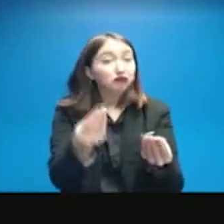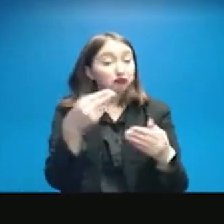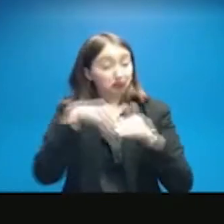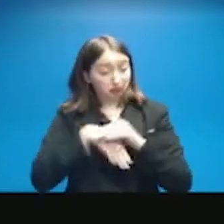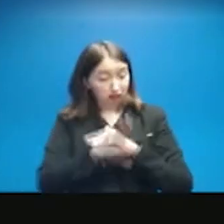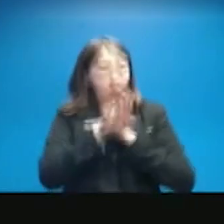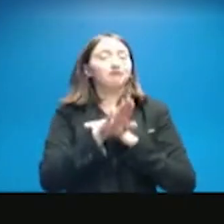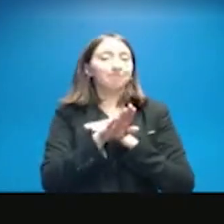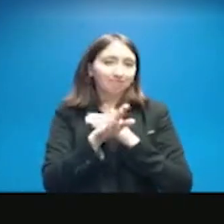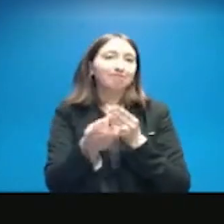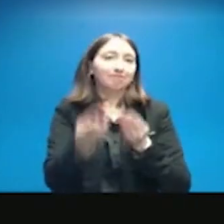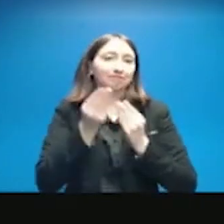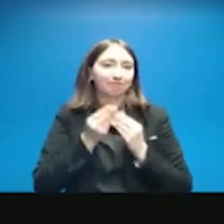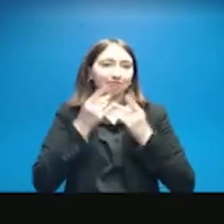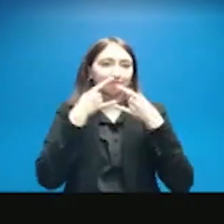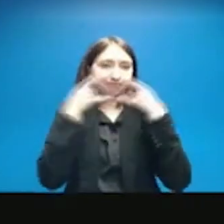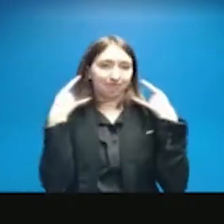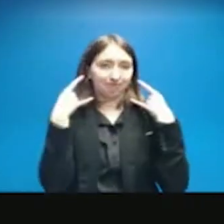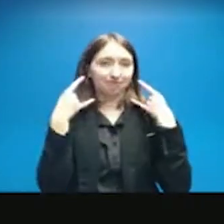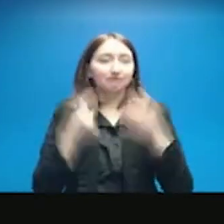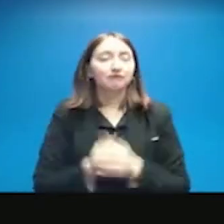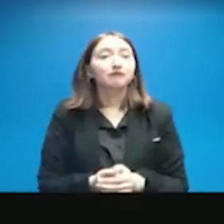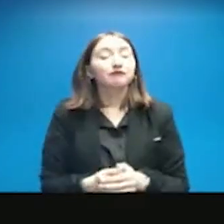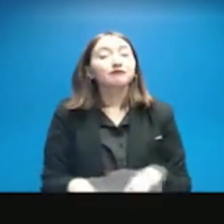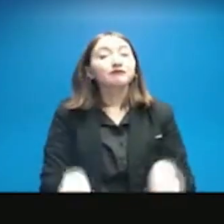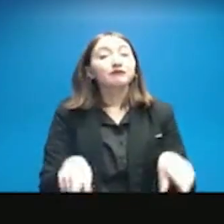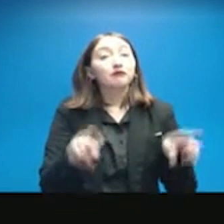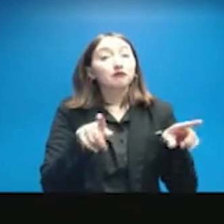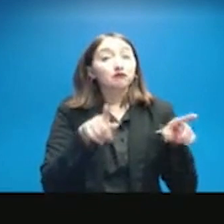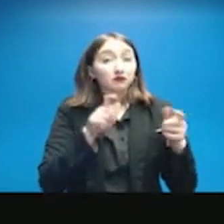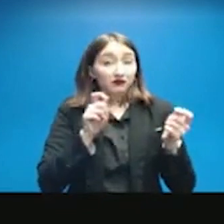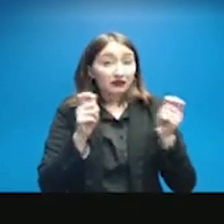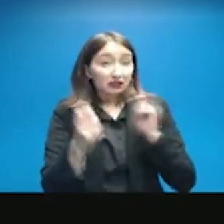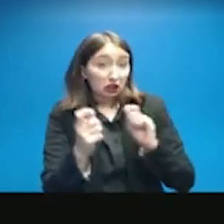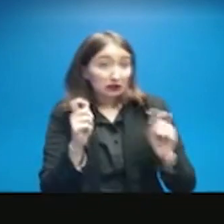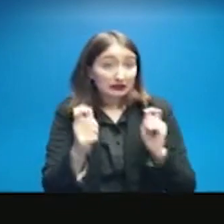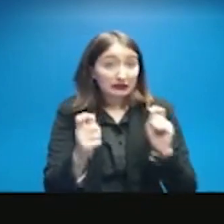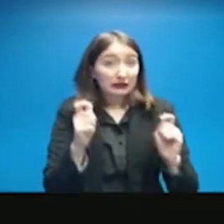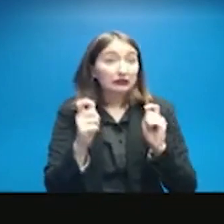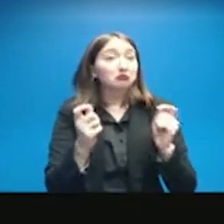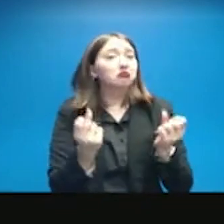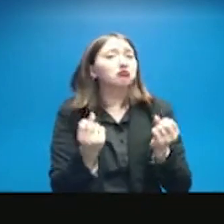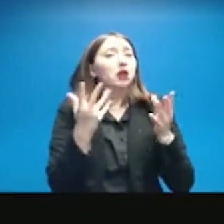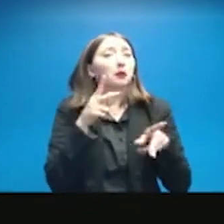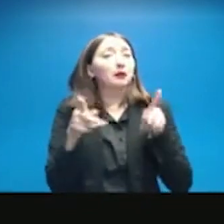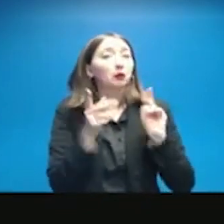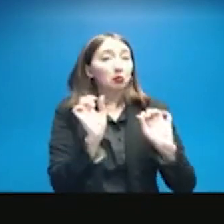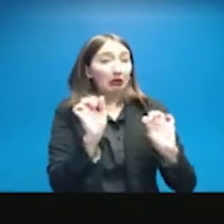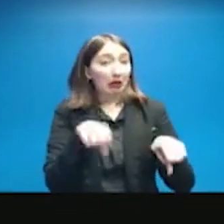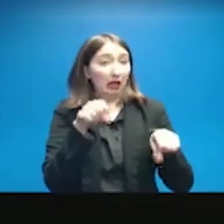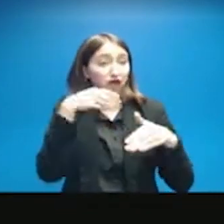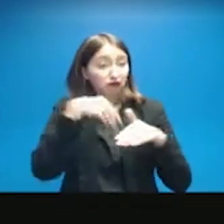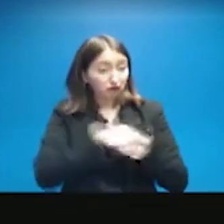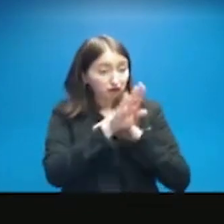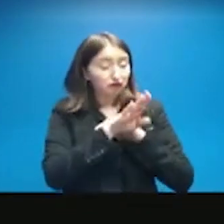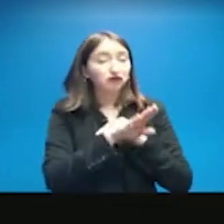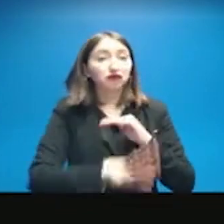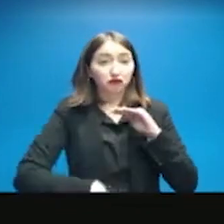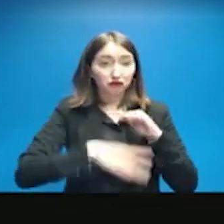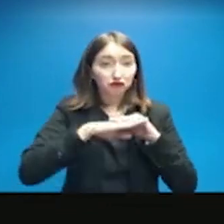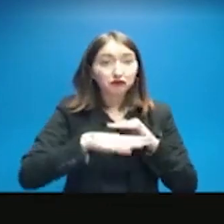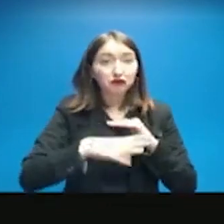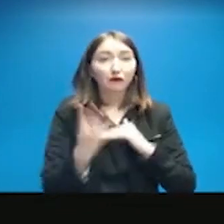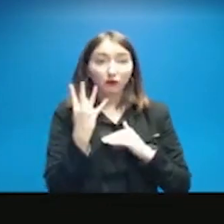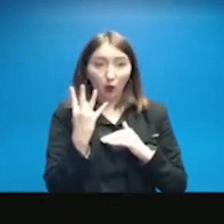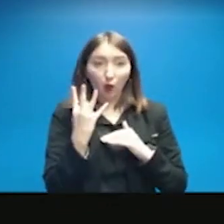our facilities. So, we have adjusted the capacity, if you will, for the four warming centers